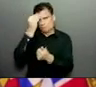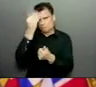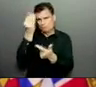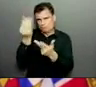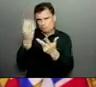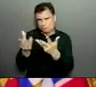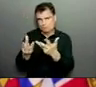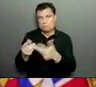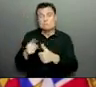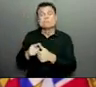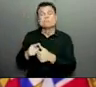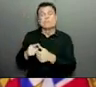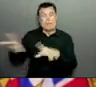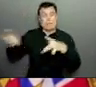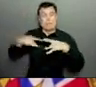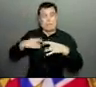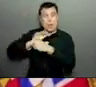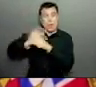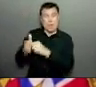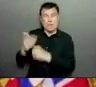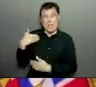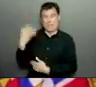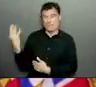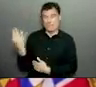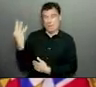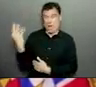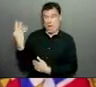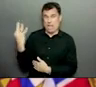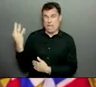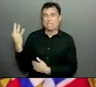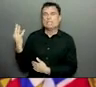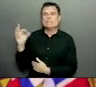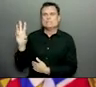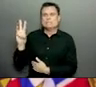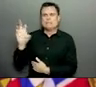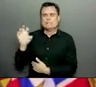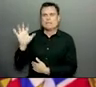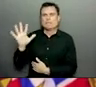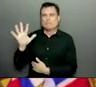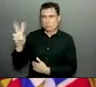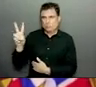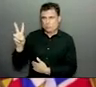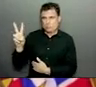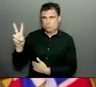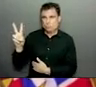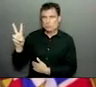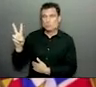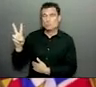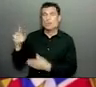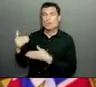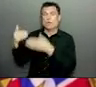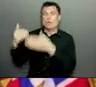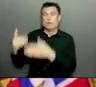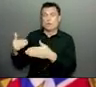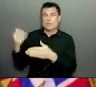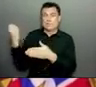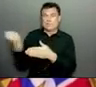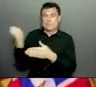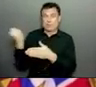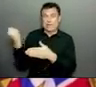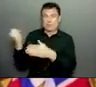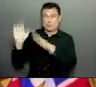652 new cases diagnosed with COVID-19 in the province. Saturday to Sunday, there are an additional